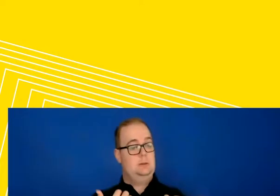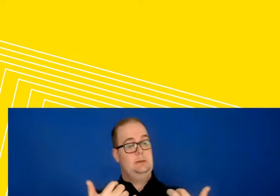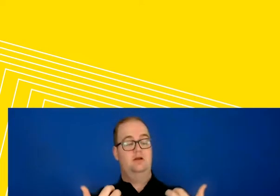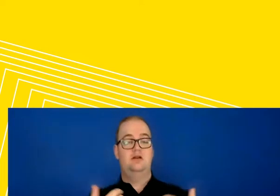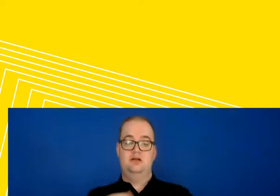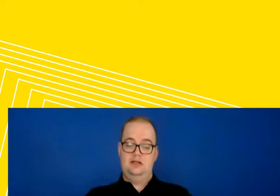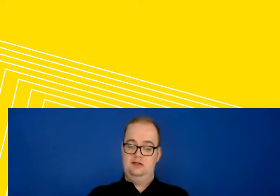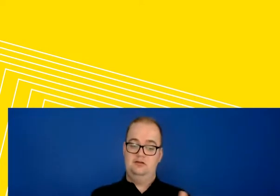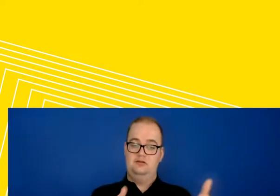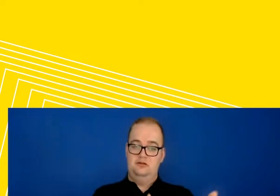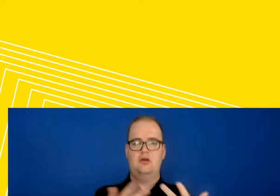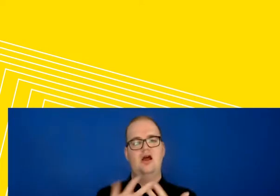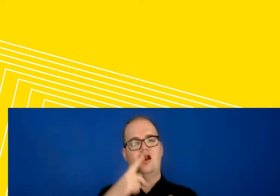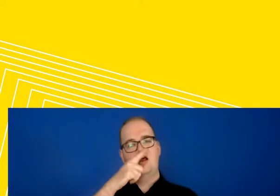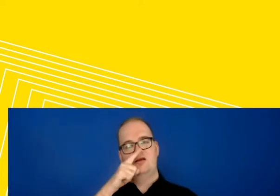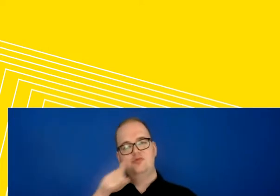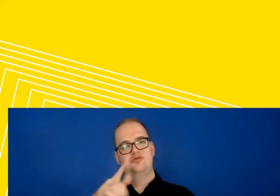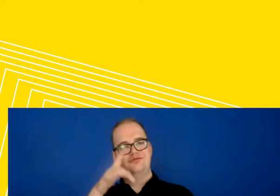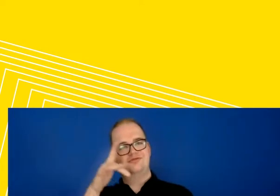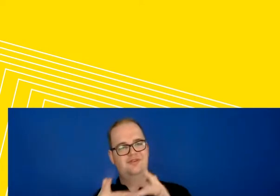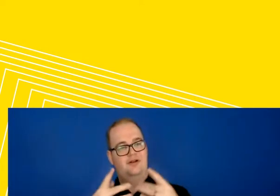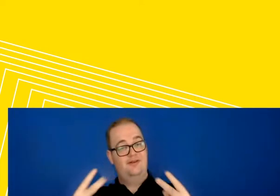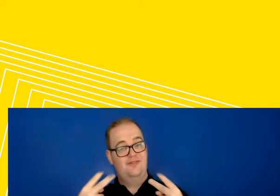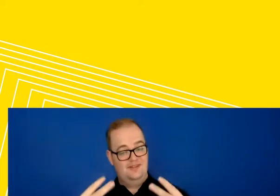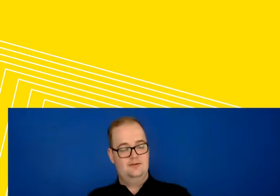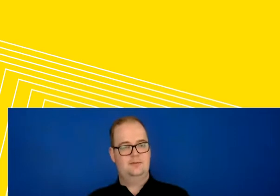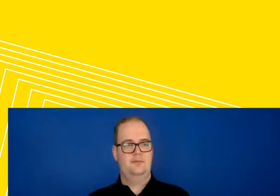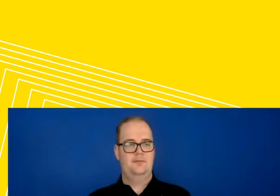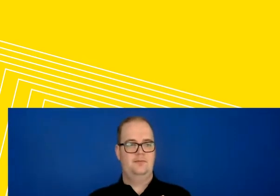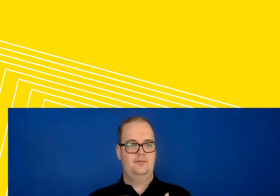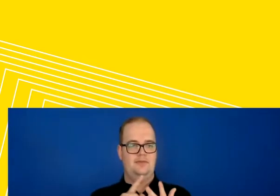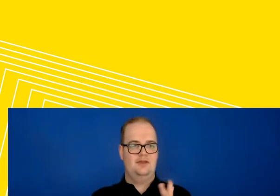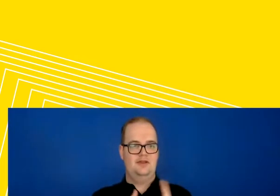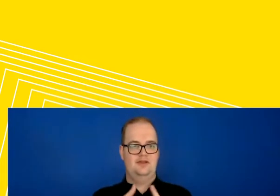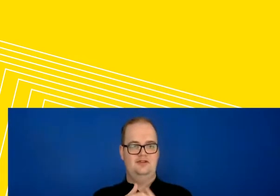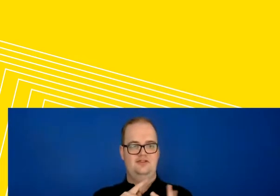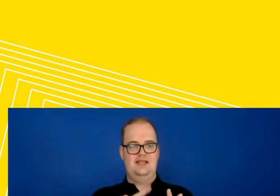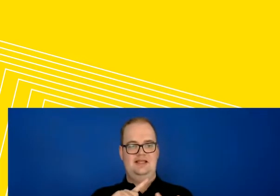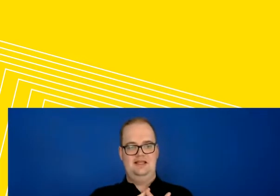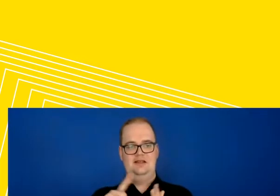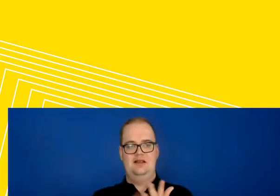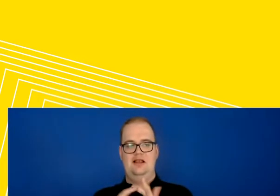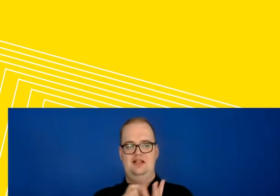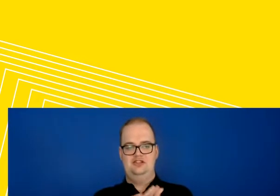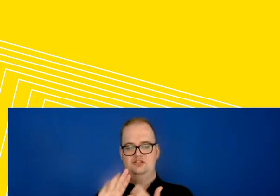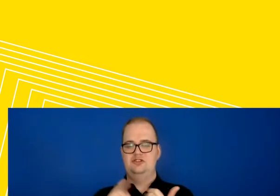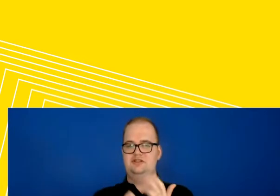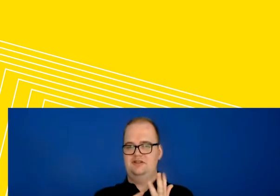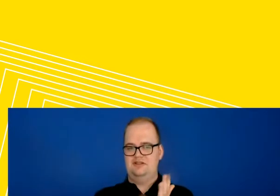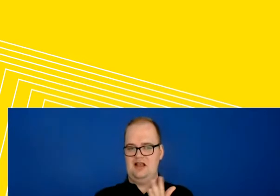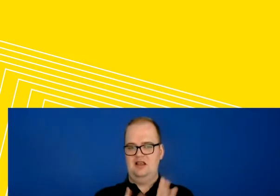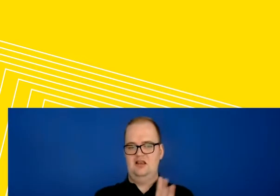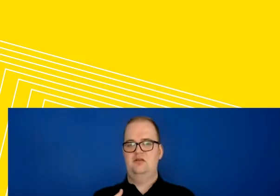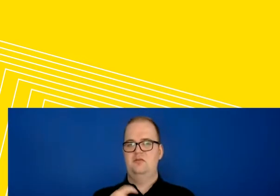watching online. I'm Jackie Leach-Gully. I'm Professor of Bioethics and Director of the Disability